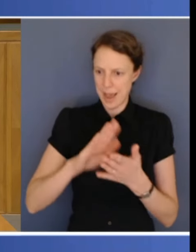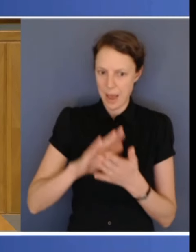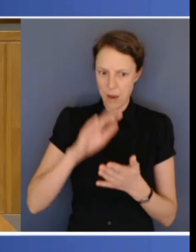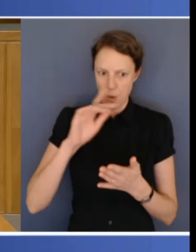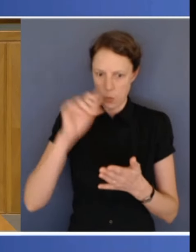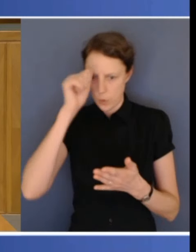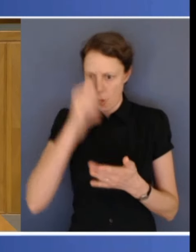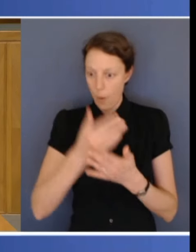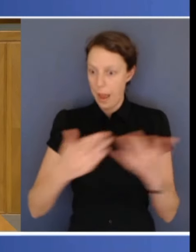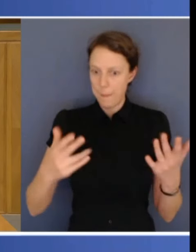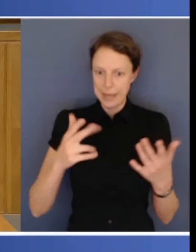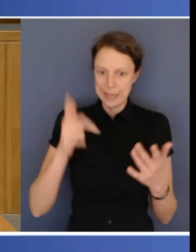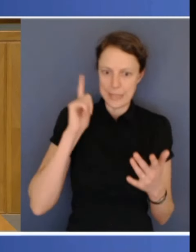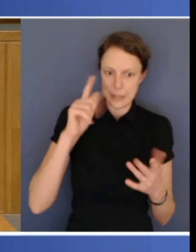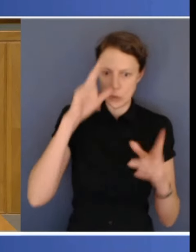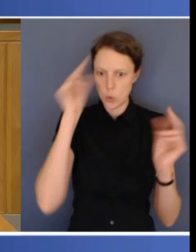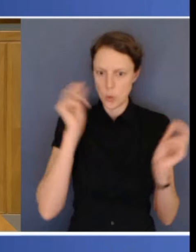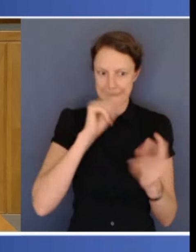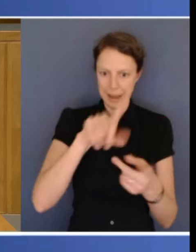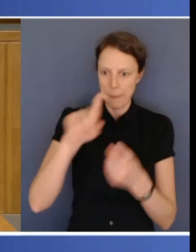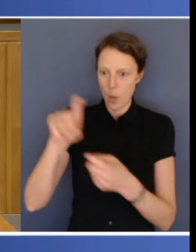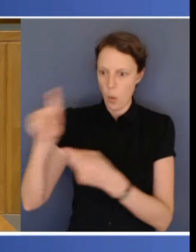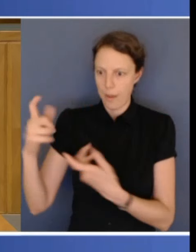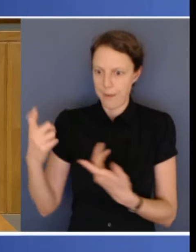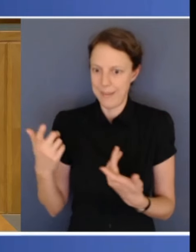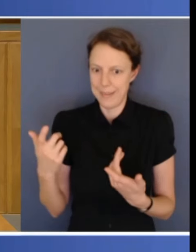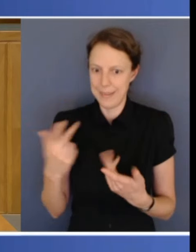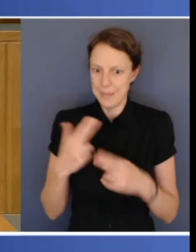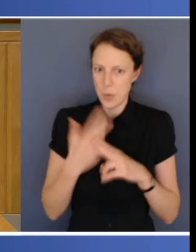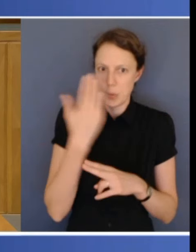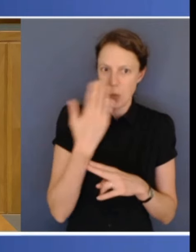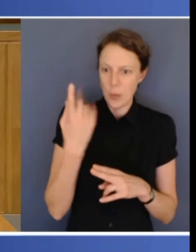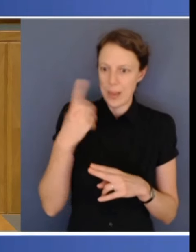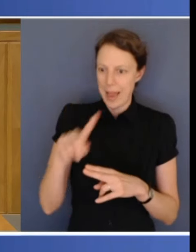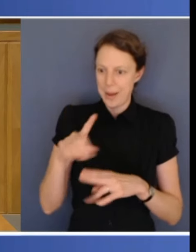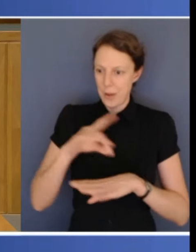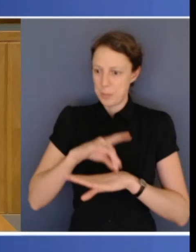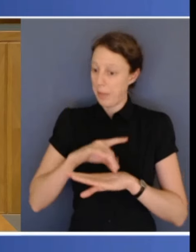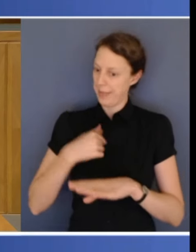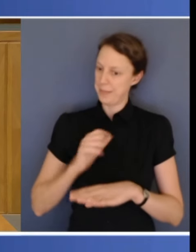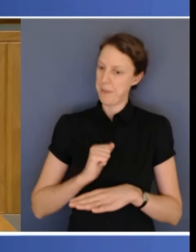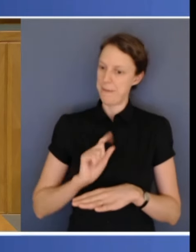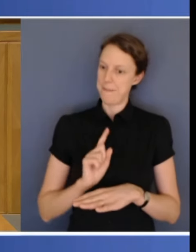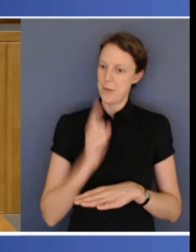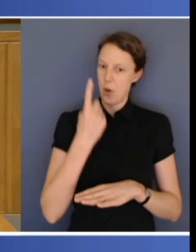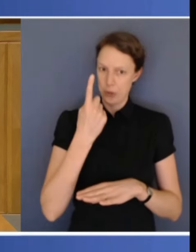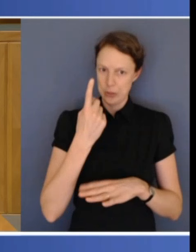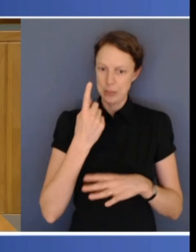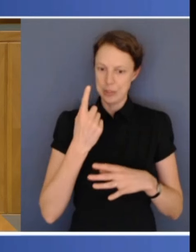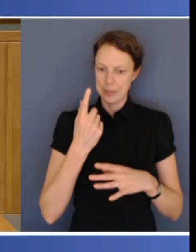in our schools and hospitals. And I think this is my first national cabinet, and my first conversation with First Ministers, but